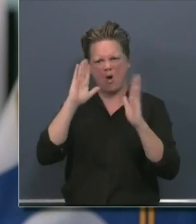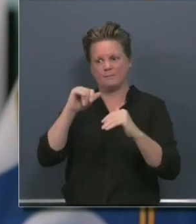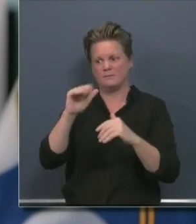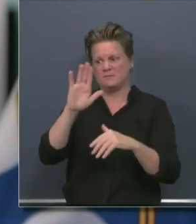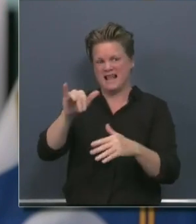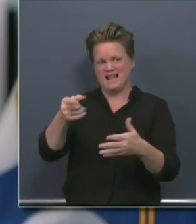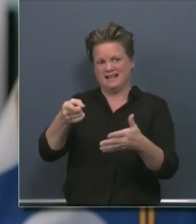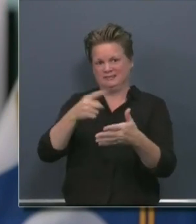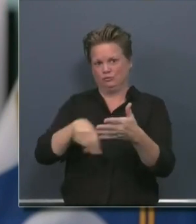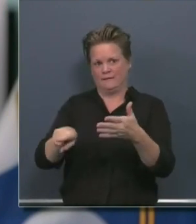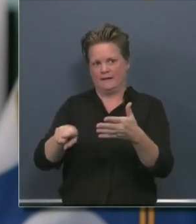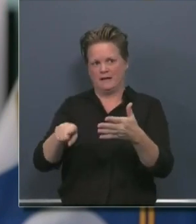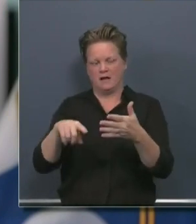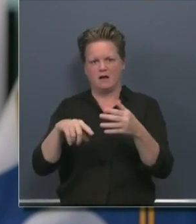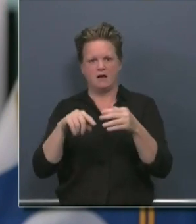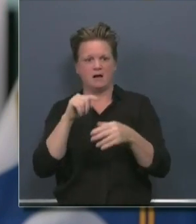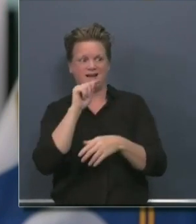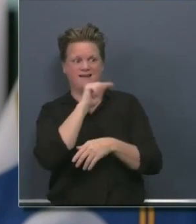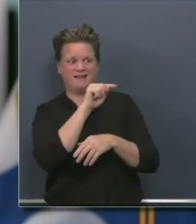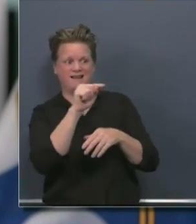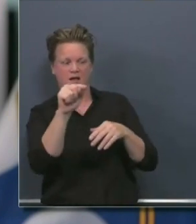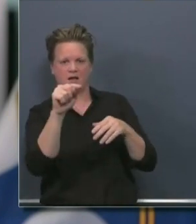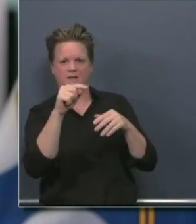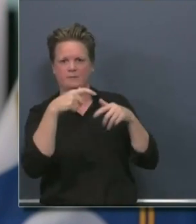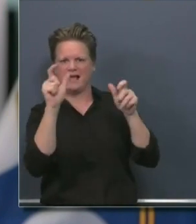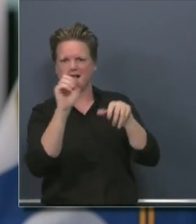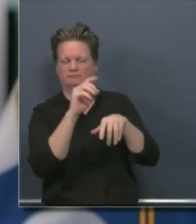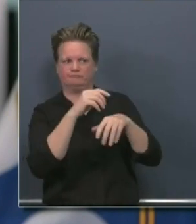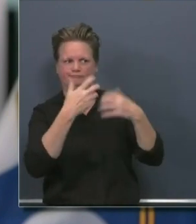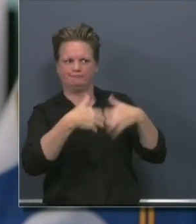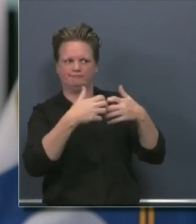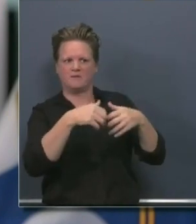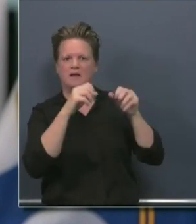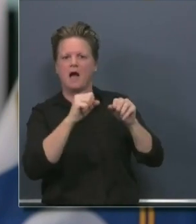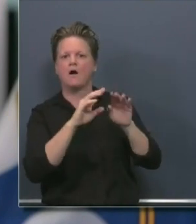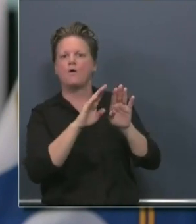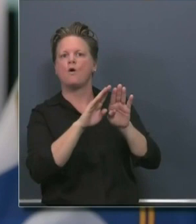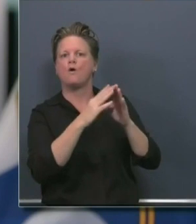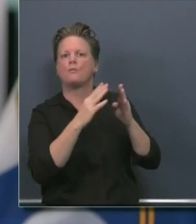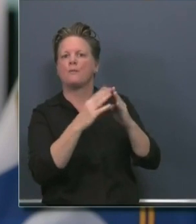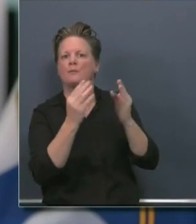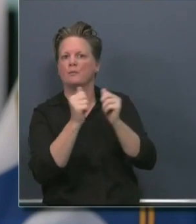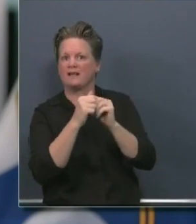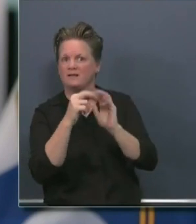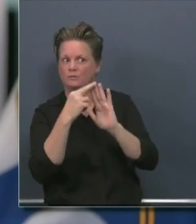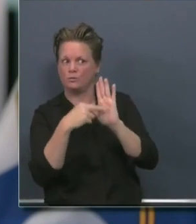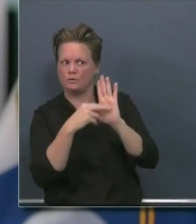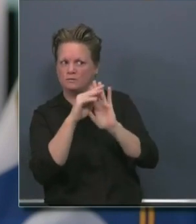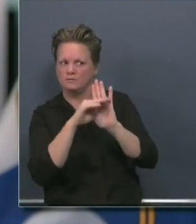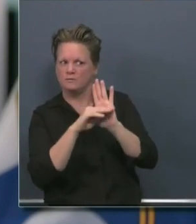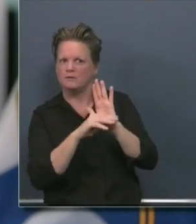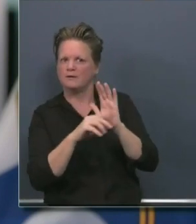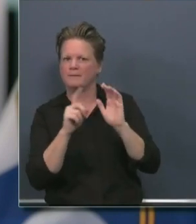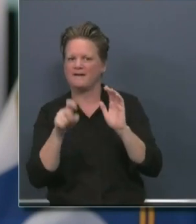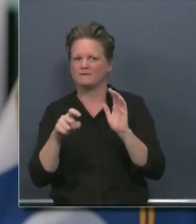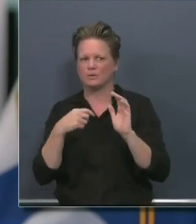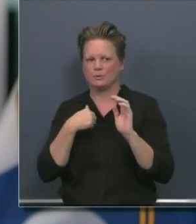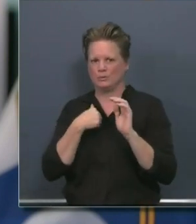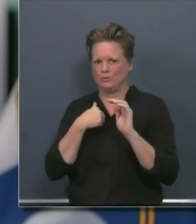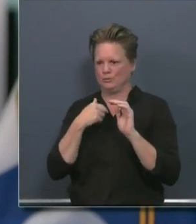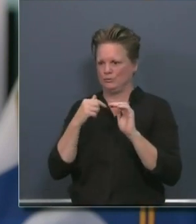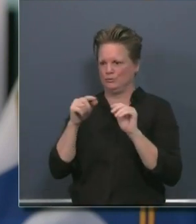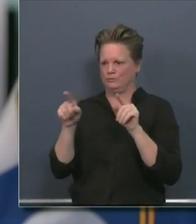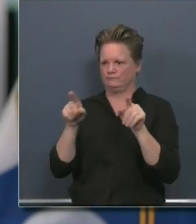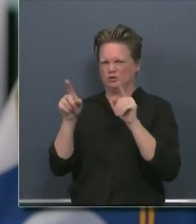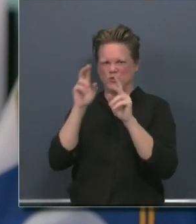uh, by what I'm hearing in that space. Uh, and again, I, respect, uh, the decision on a regional basis of